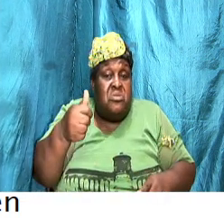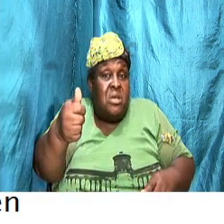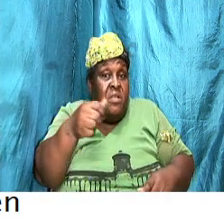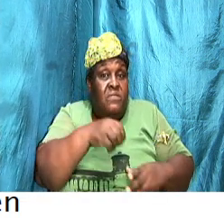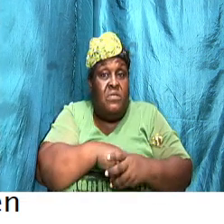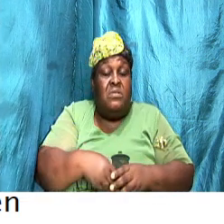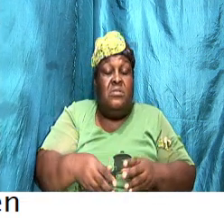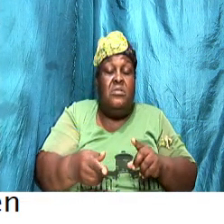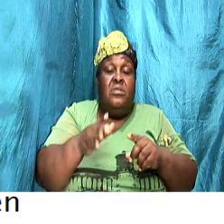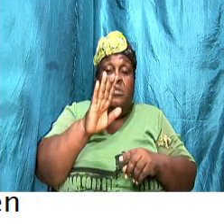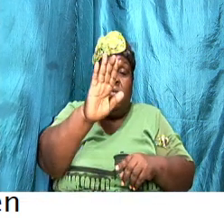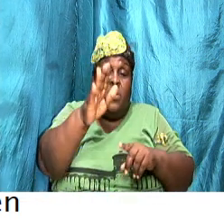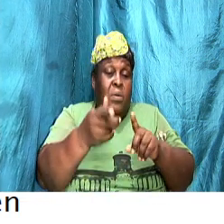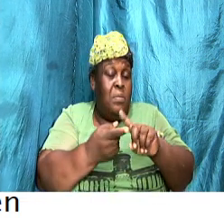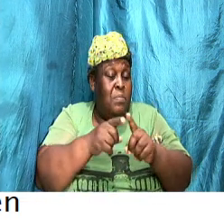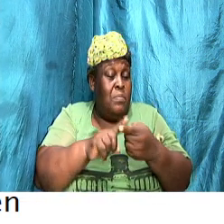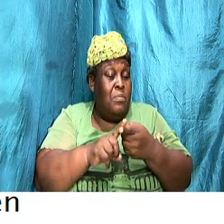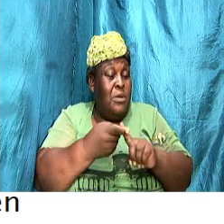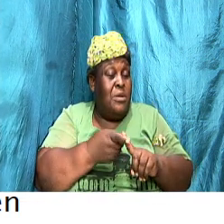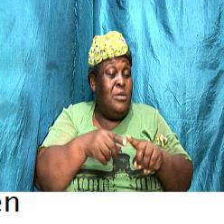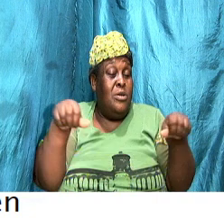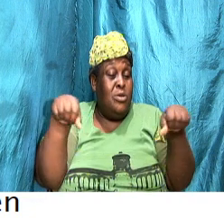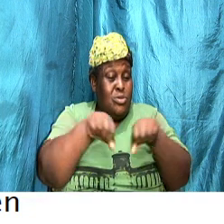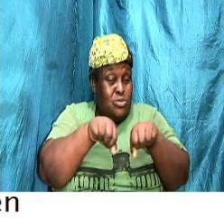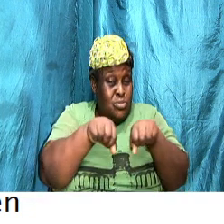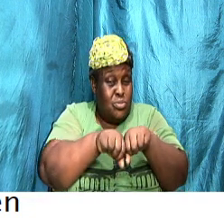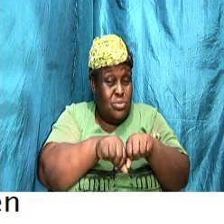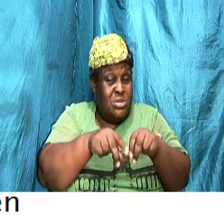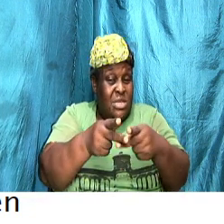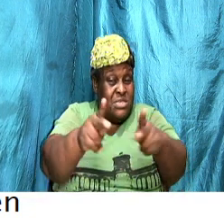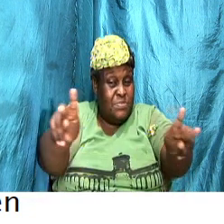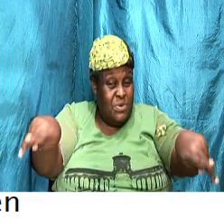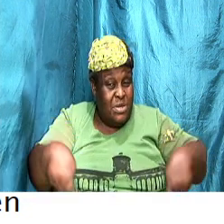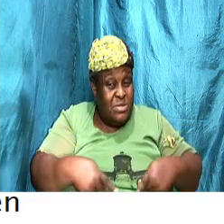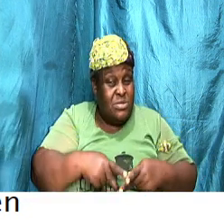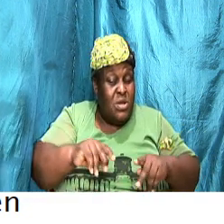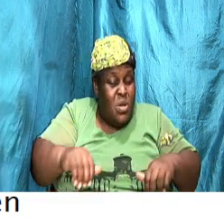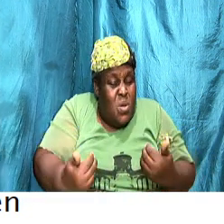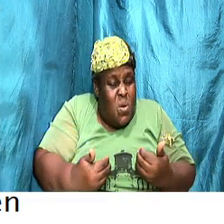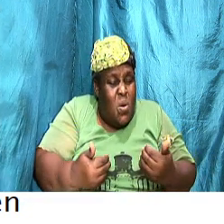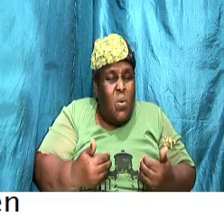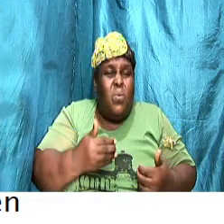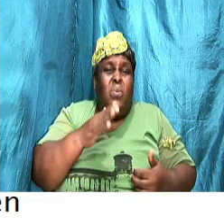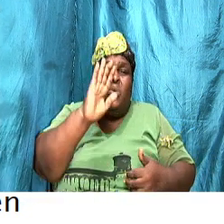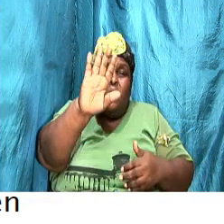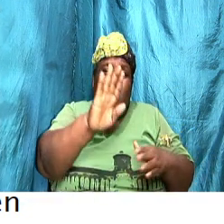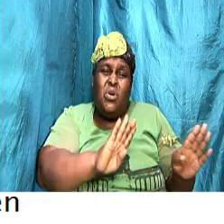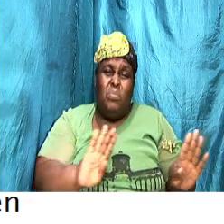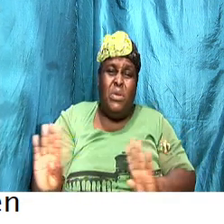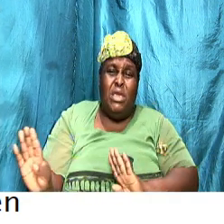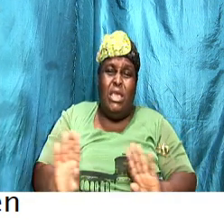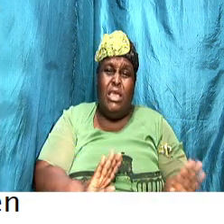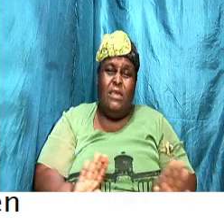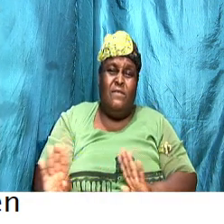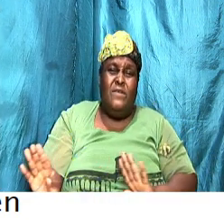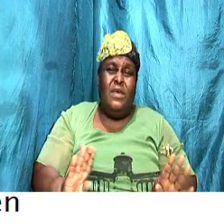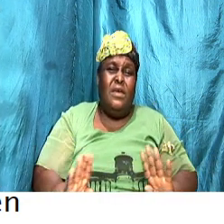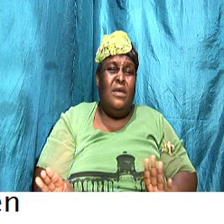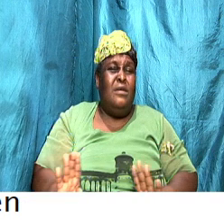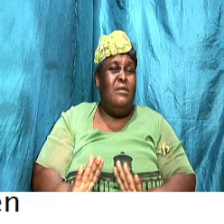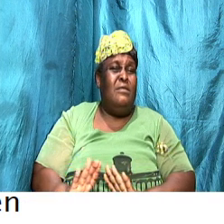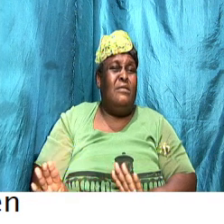their shoe to see how your behavior is offending them. Be aware